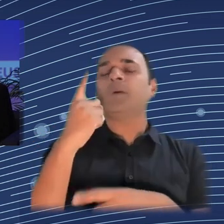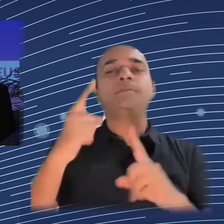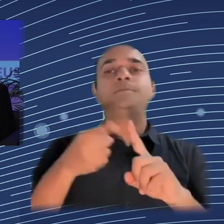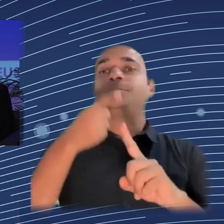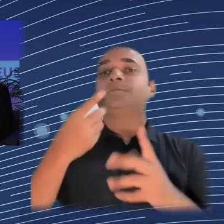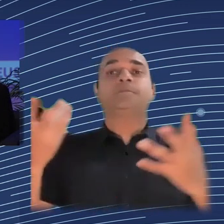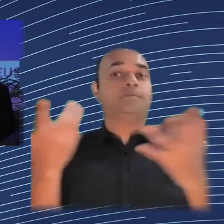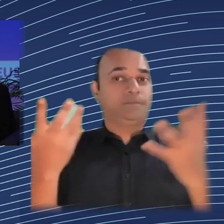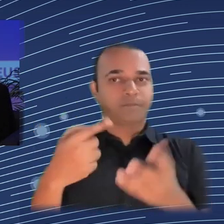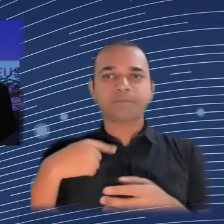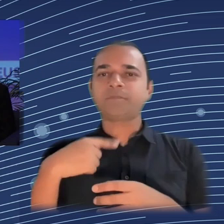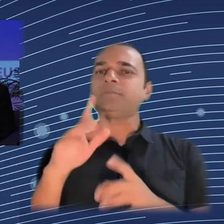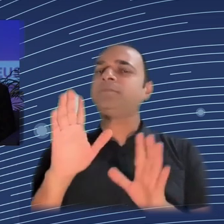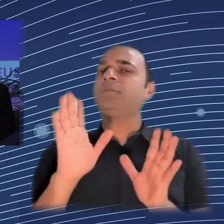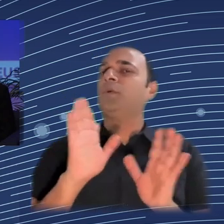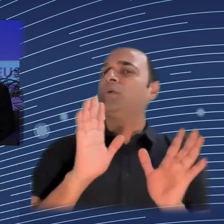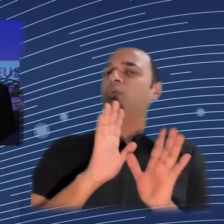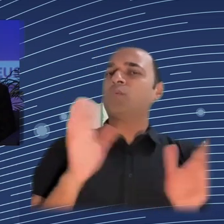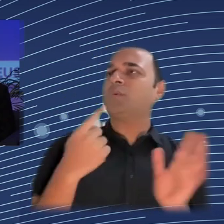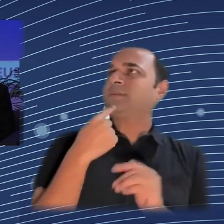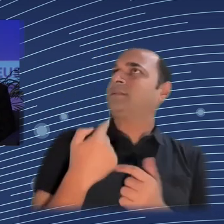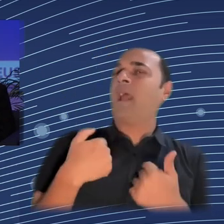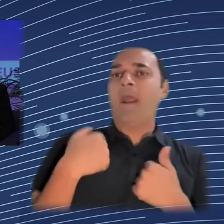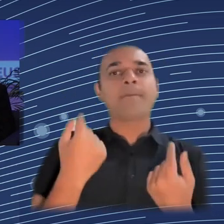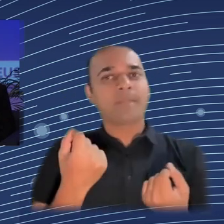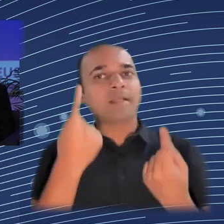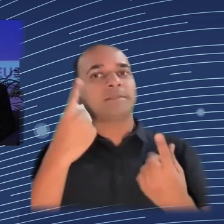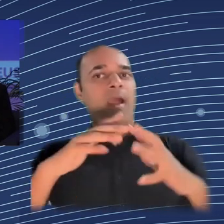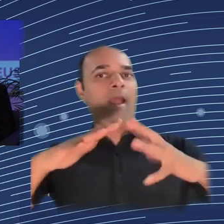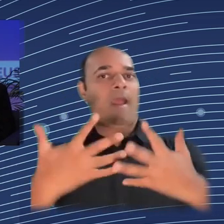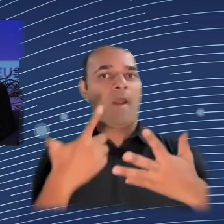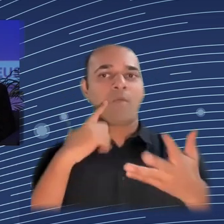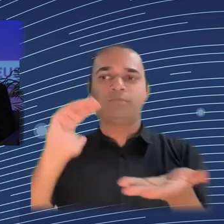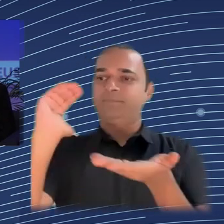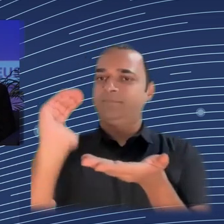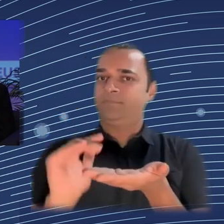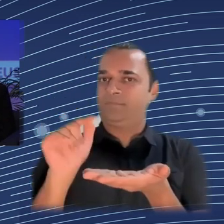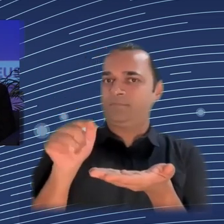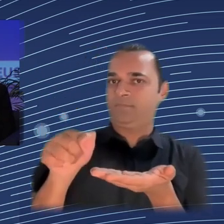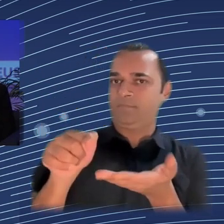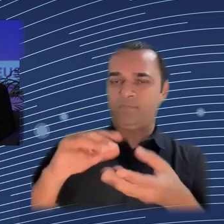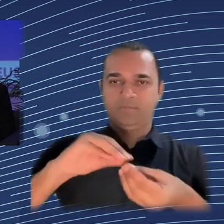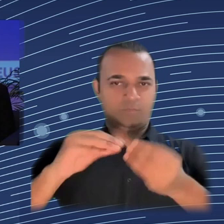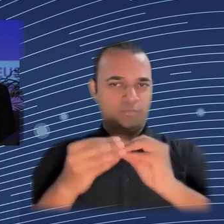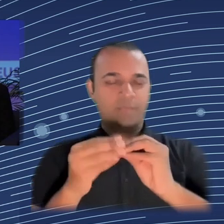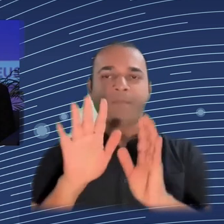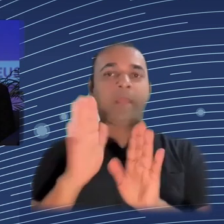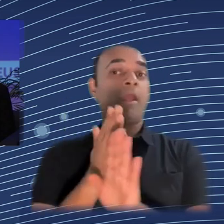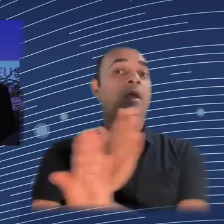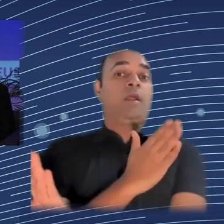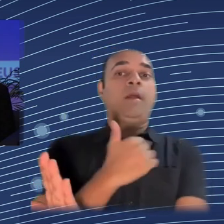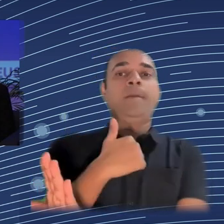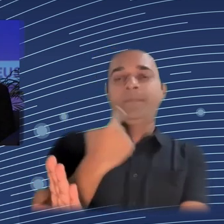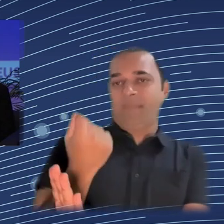very relevant elements to help us sense-make and sense-check that the issues that we are tackling are